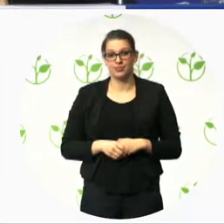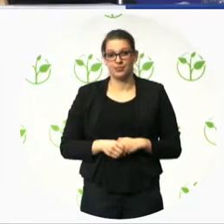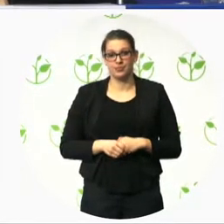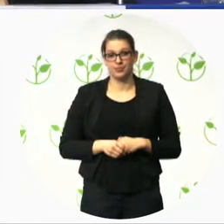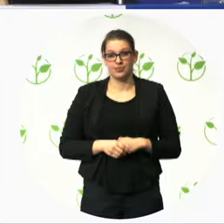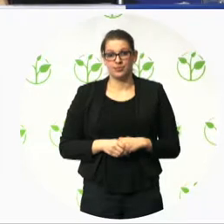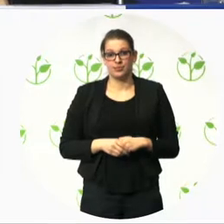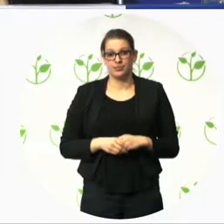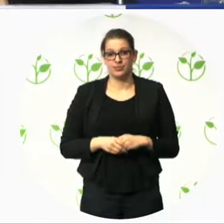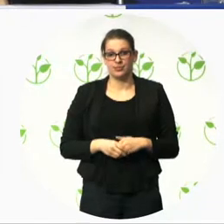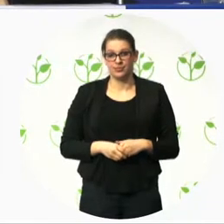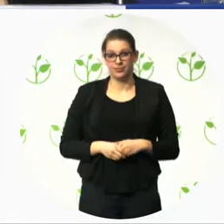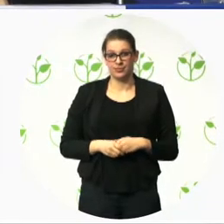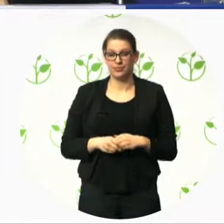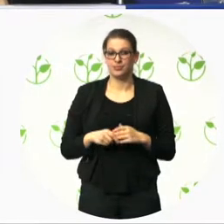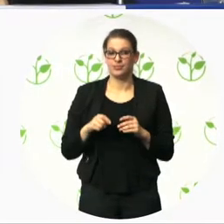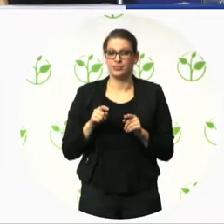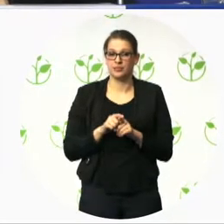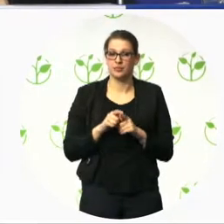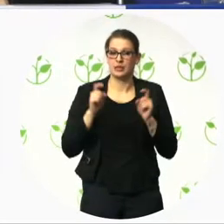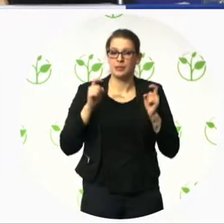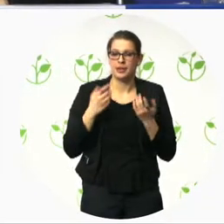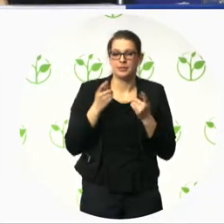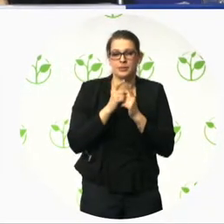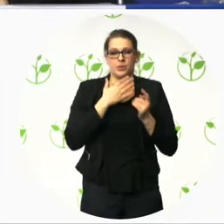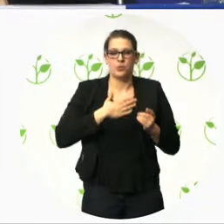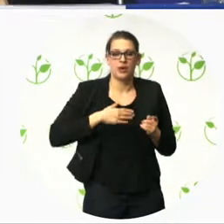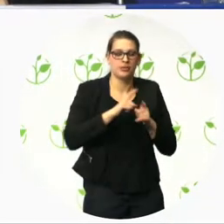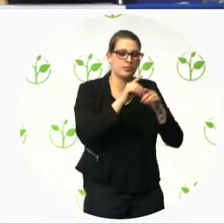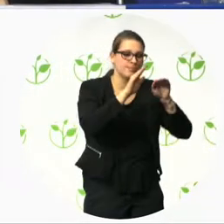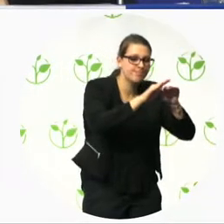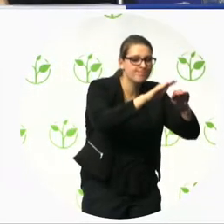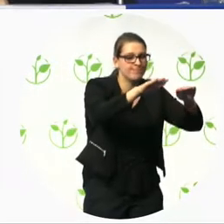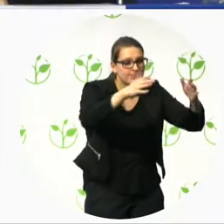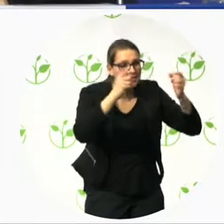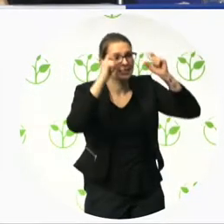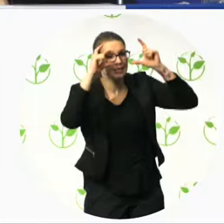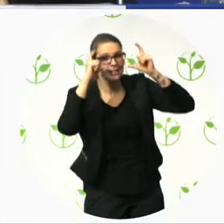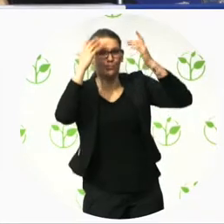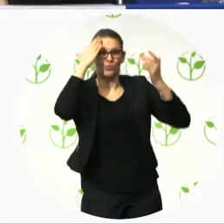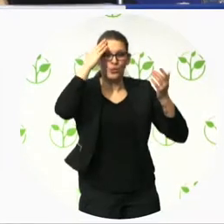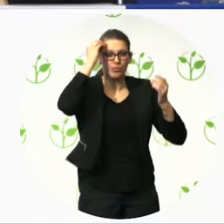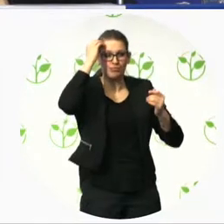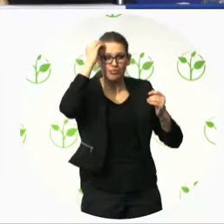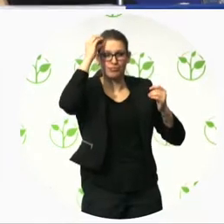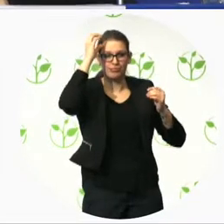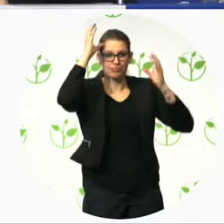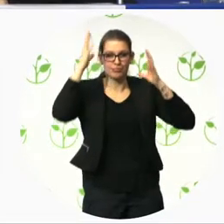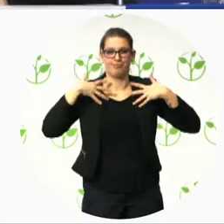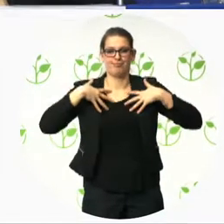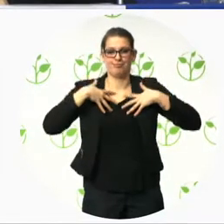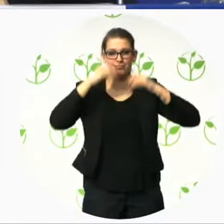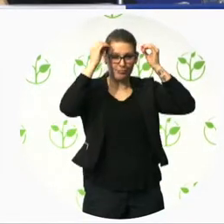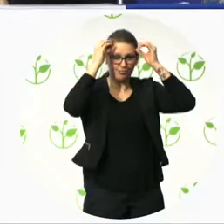as well as the importance of maintaining cooperation between the member states and the stakeholders in order to ensure an